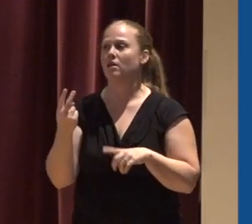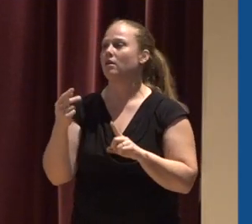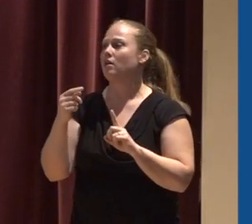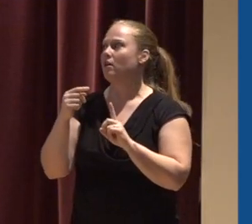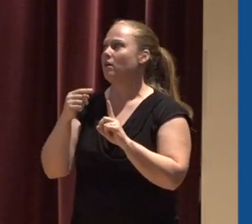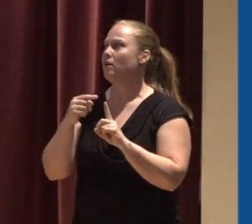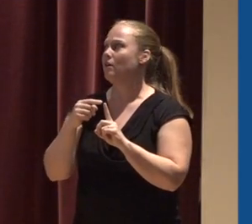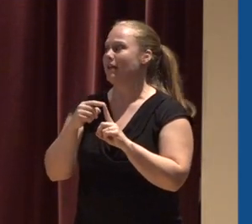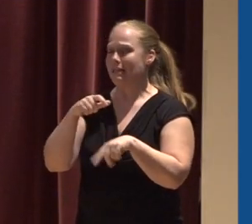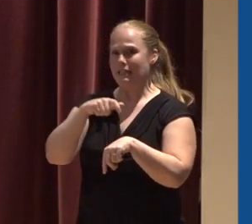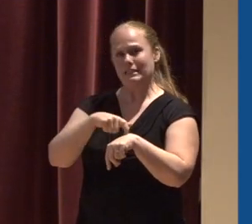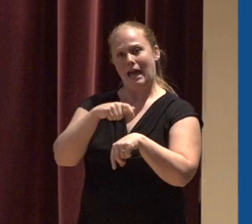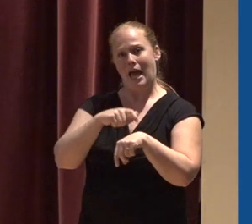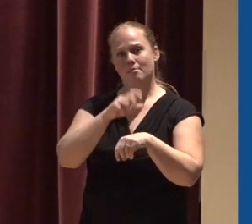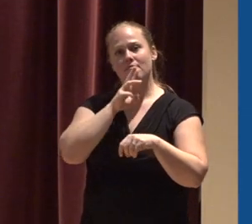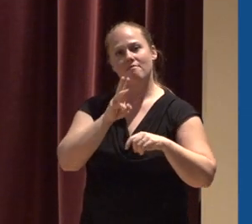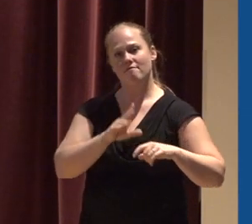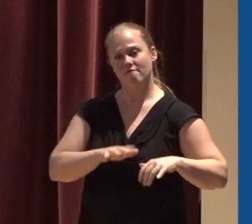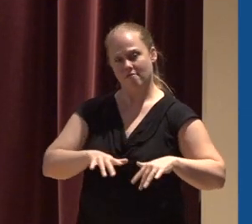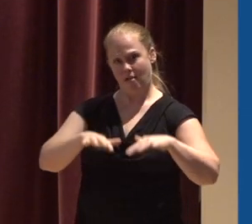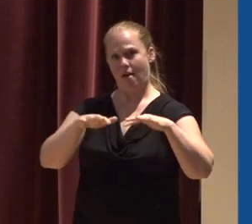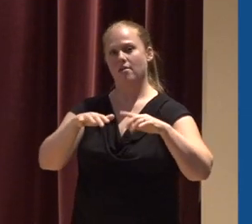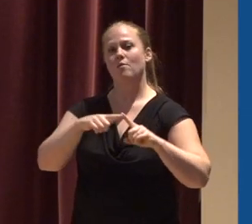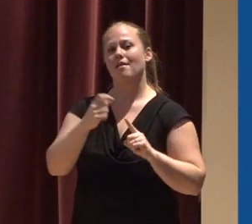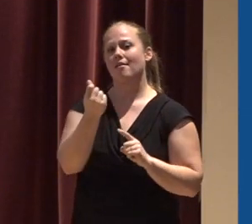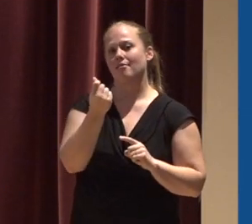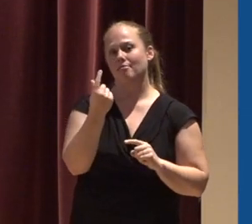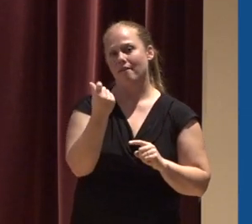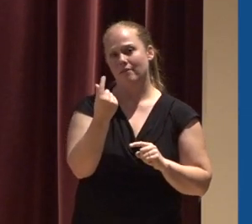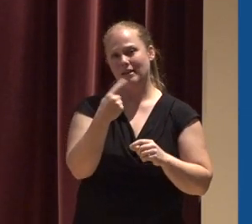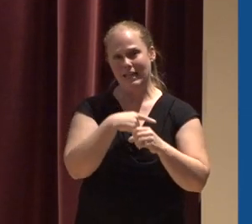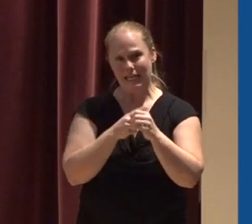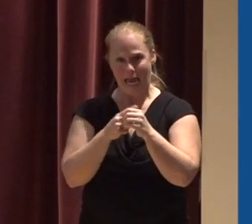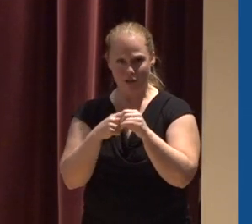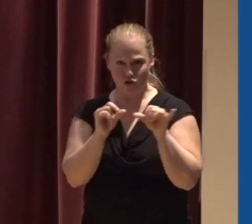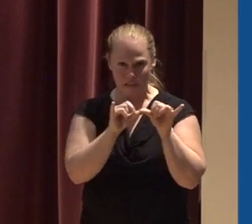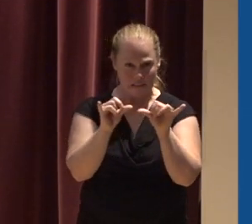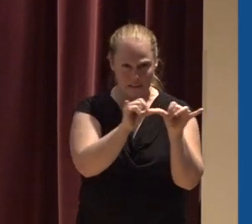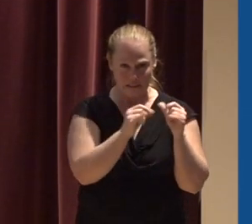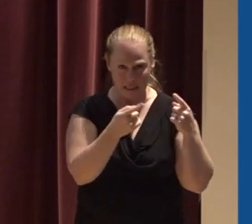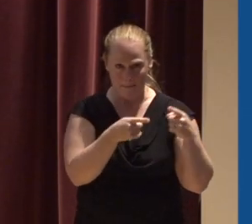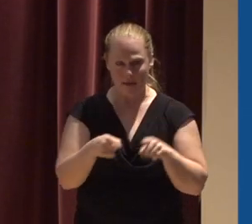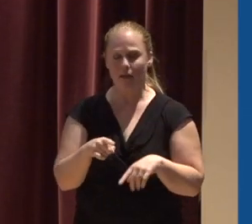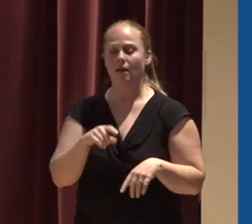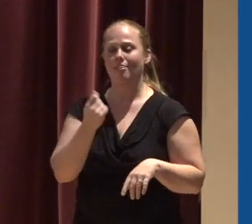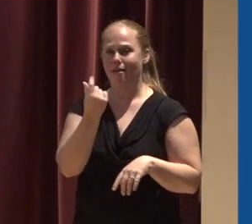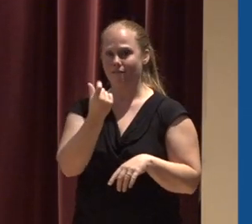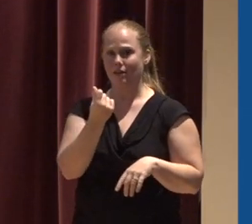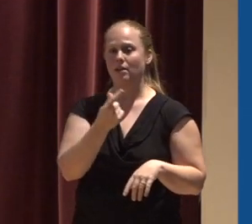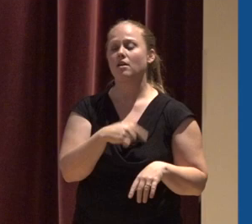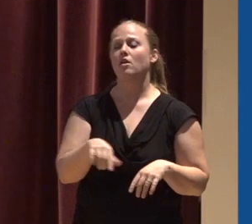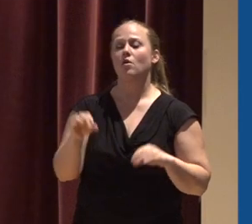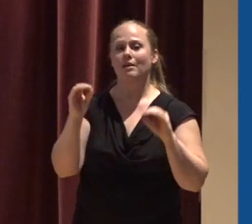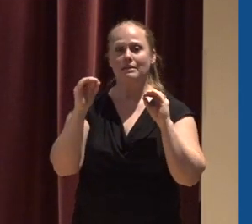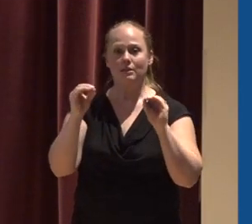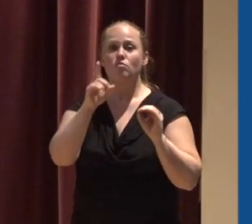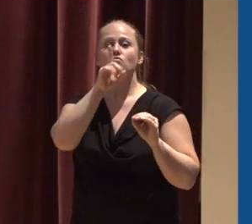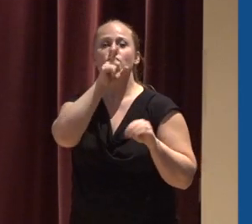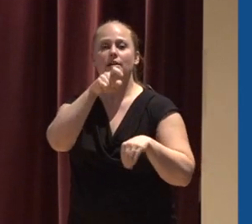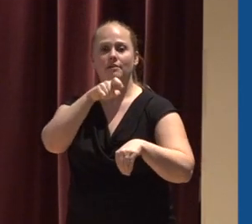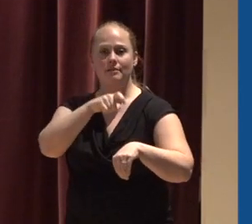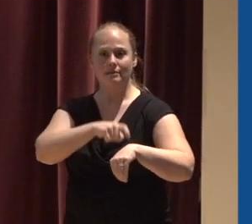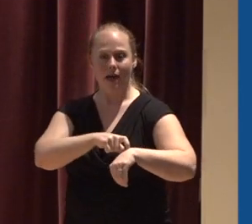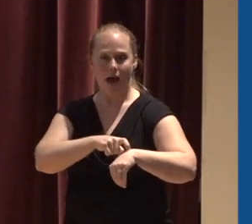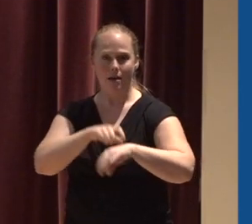At the time of the flood event We had 11 stream gauges at that time And we had zero real-time rain